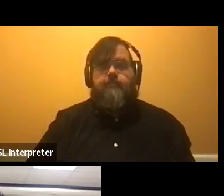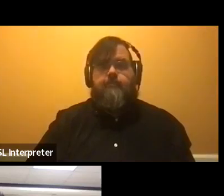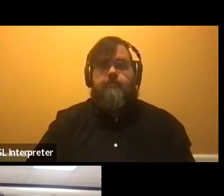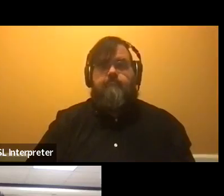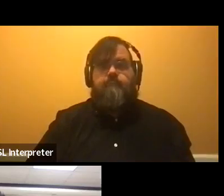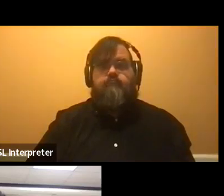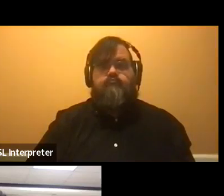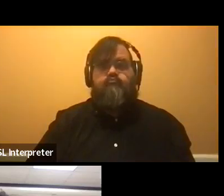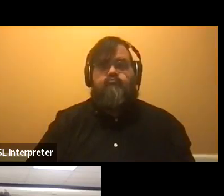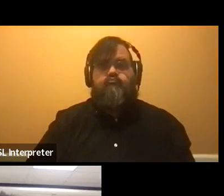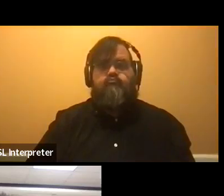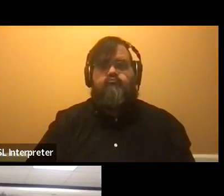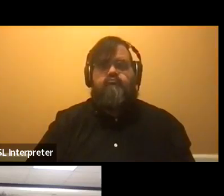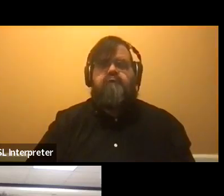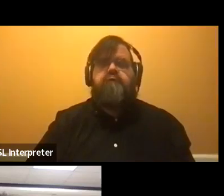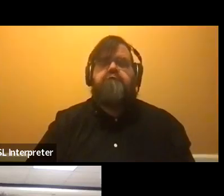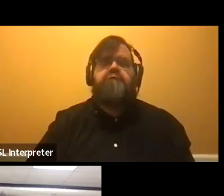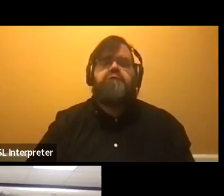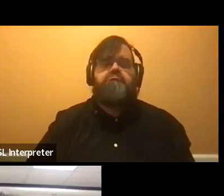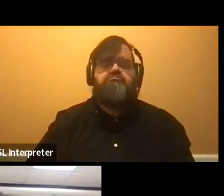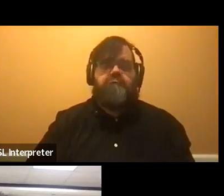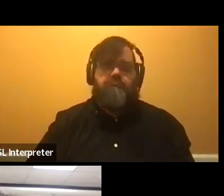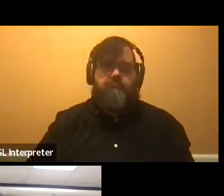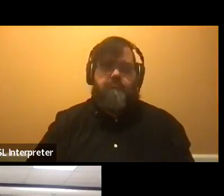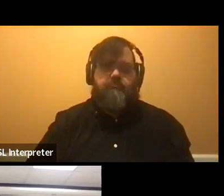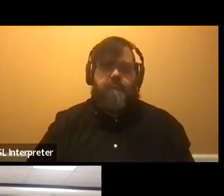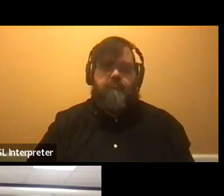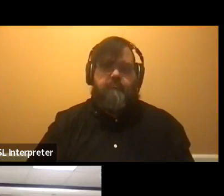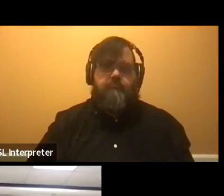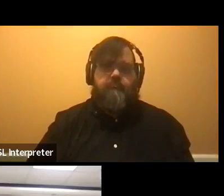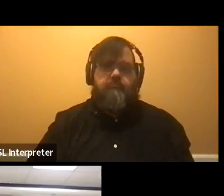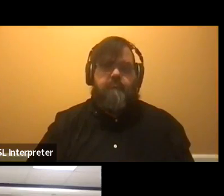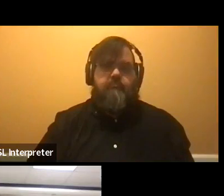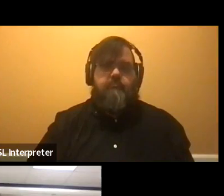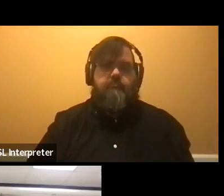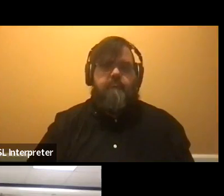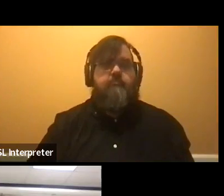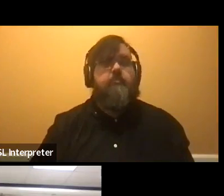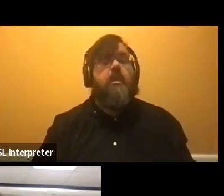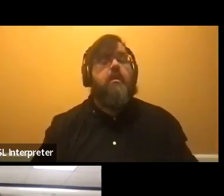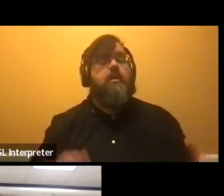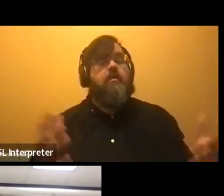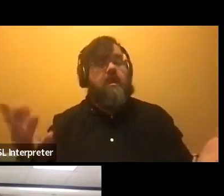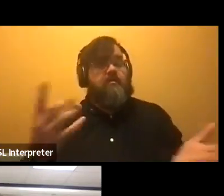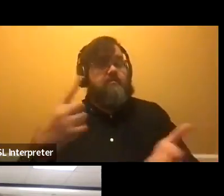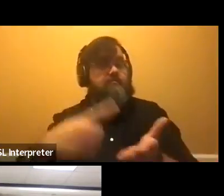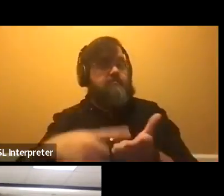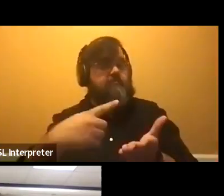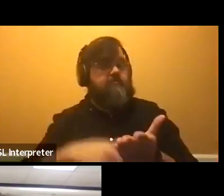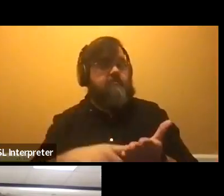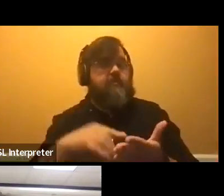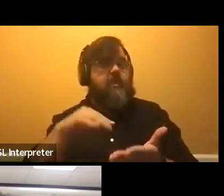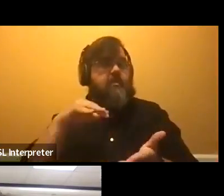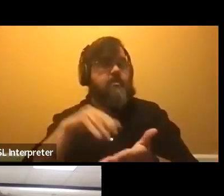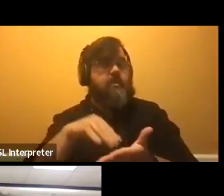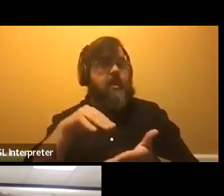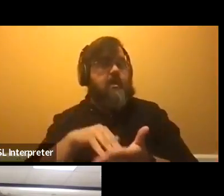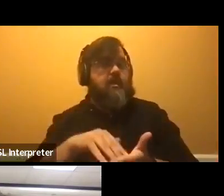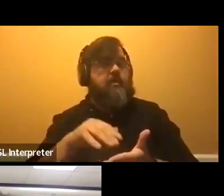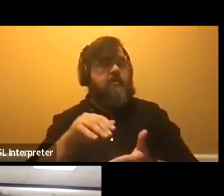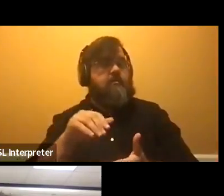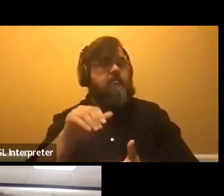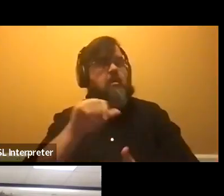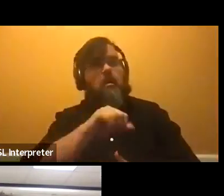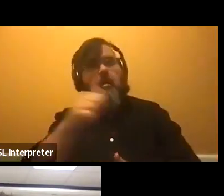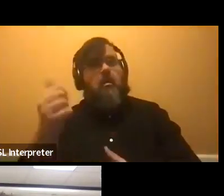Um, let's talk about, um, study abroad. Again, we had a question about benefits of the honors program. And